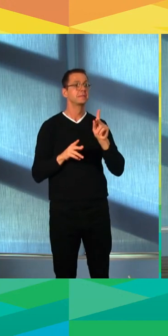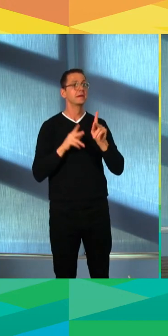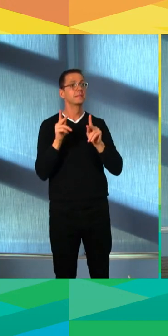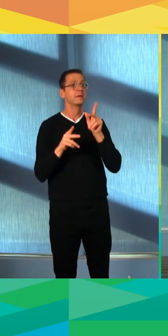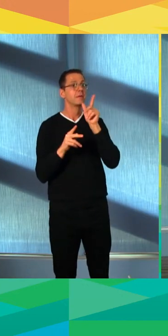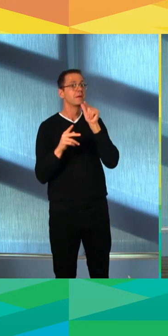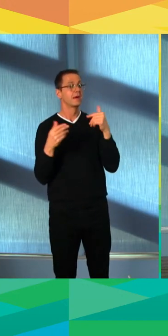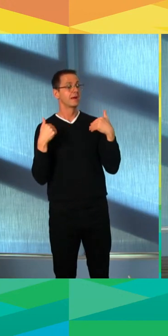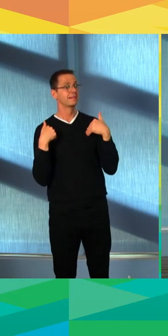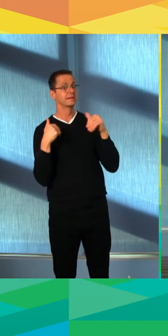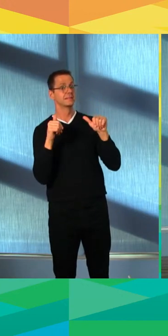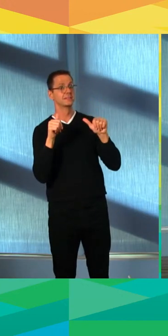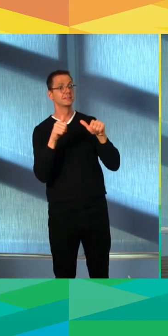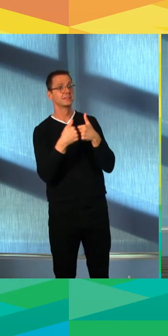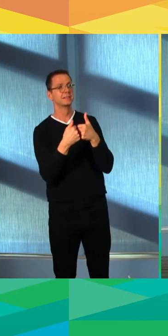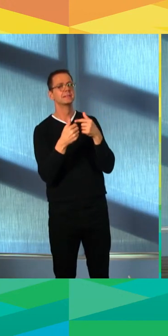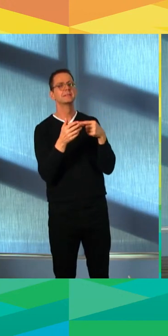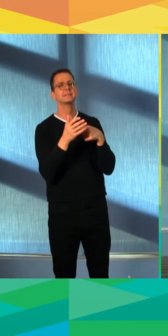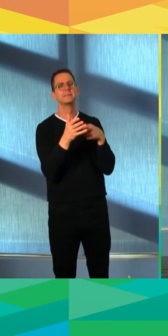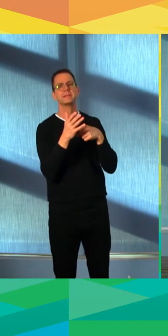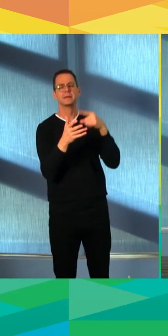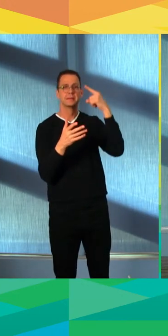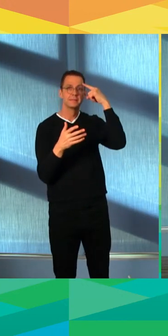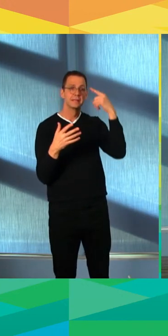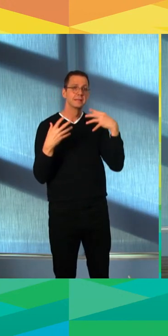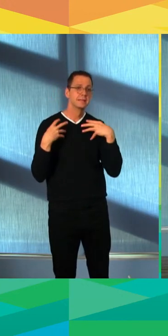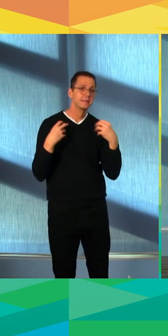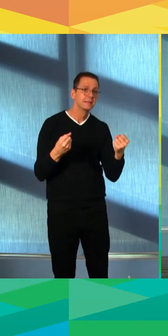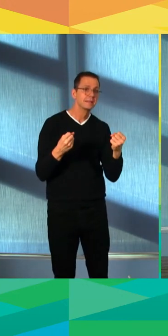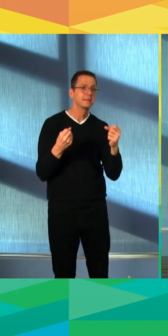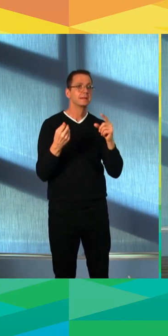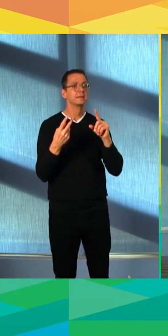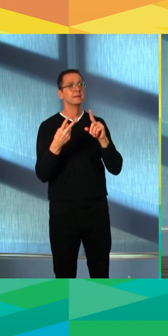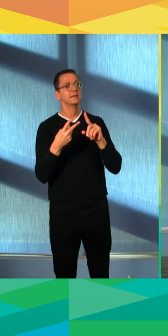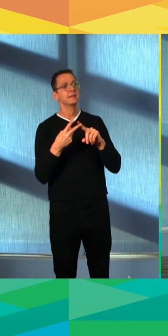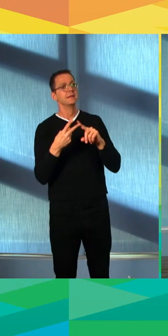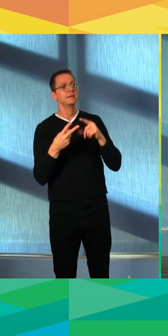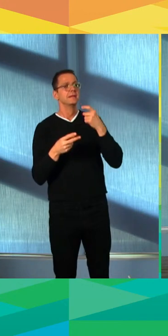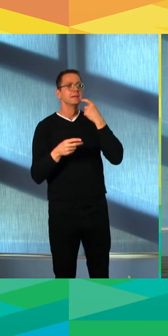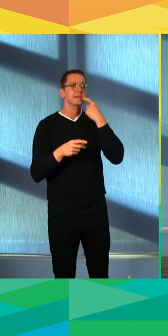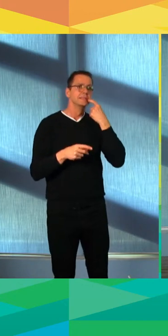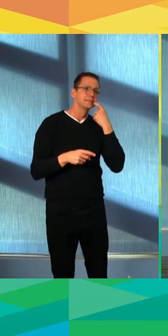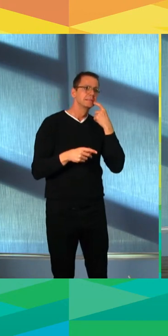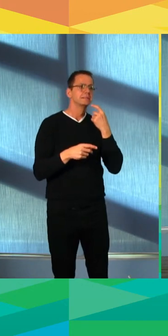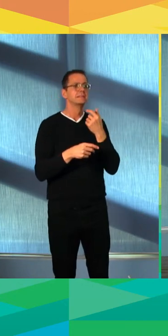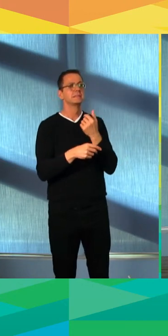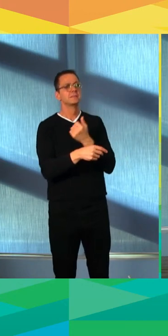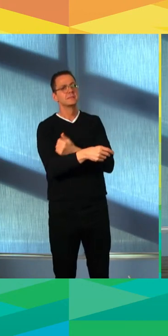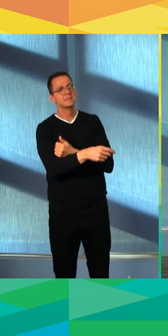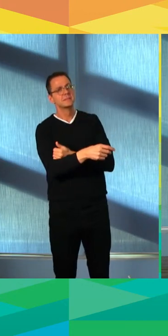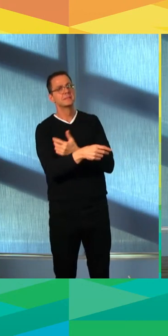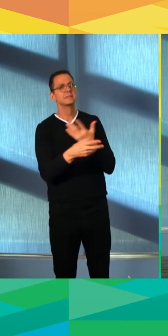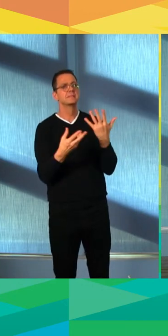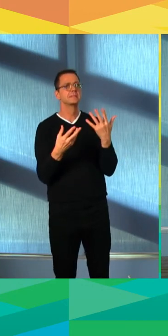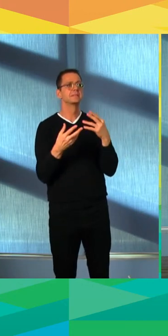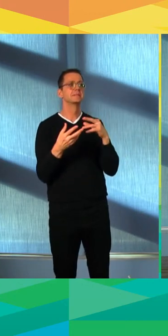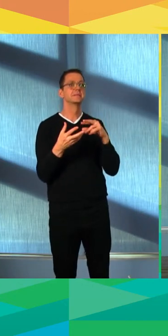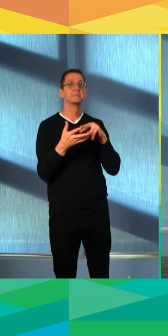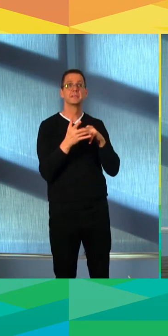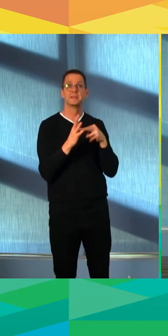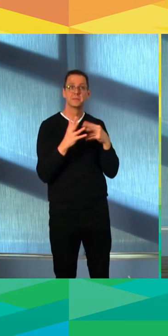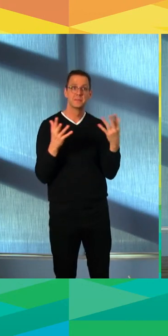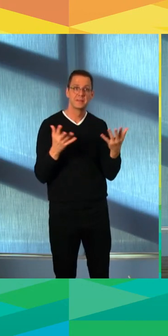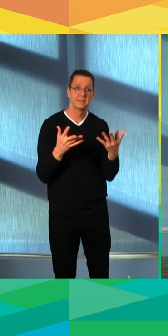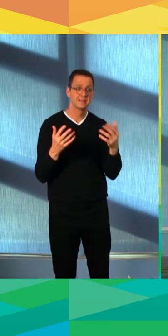challenges who do not have cars and therefore rely on public transit for mobility like many